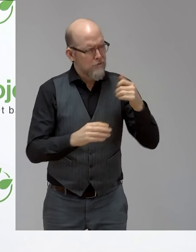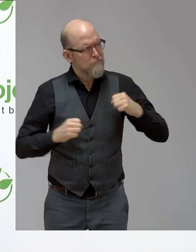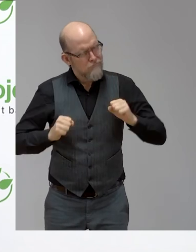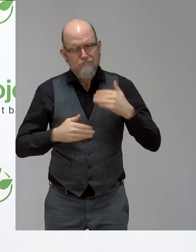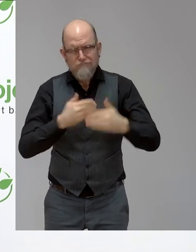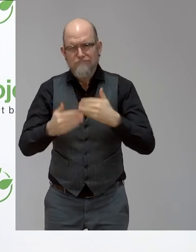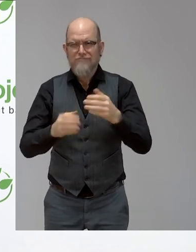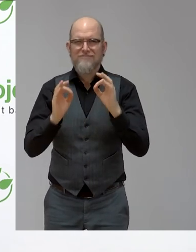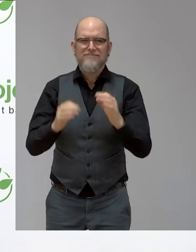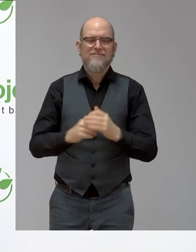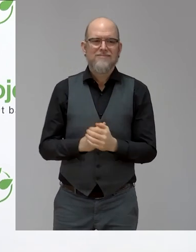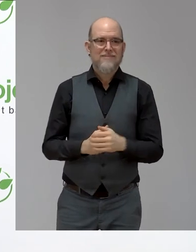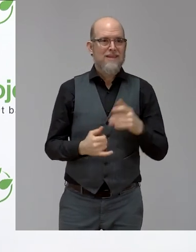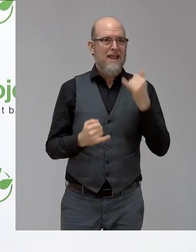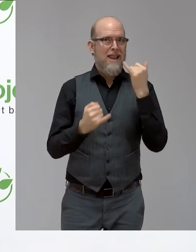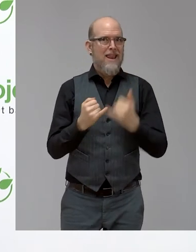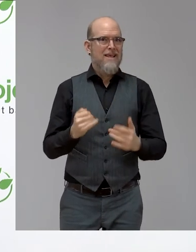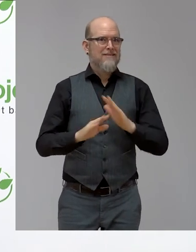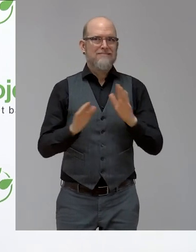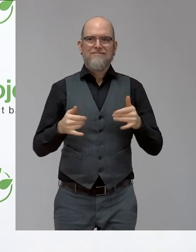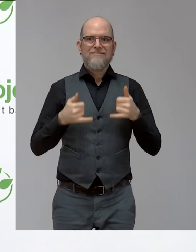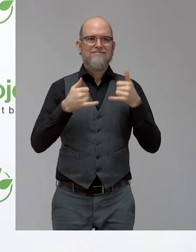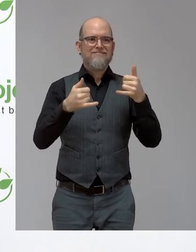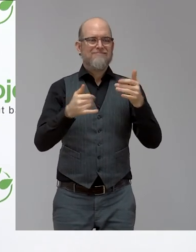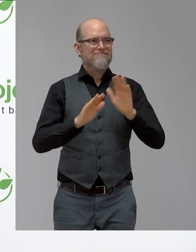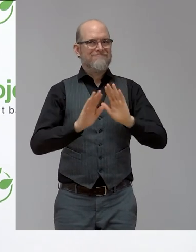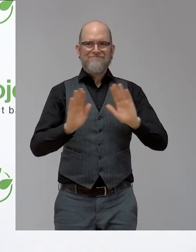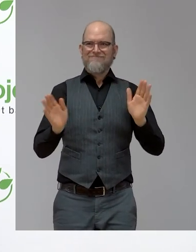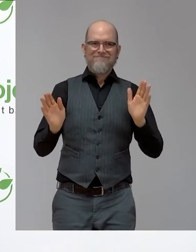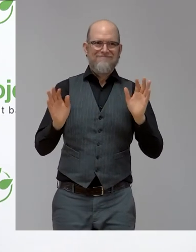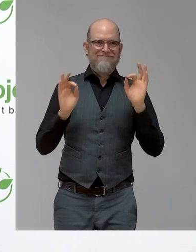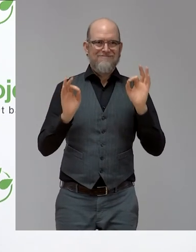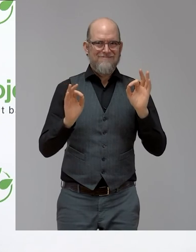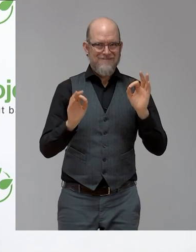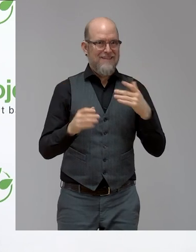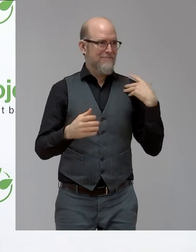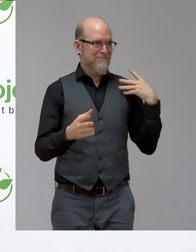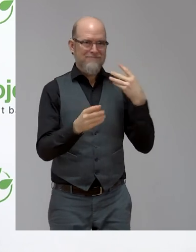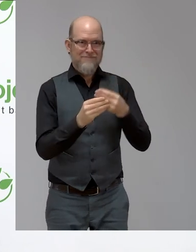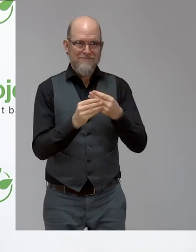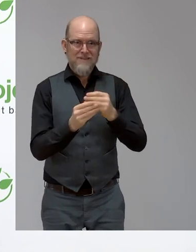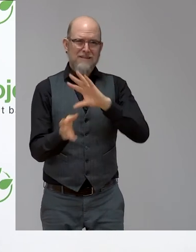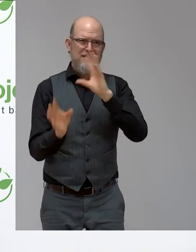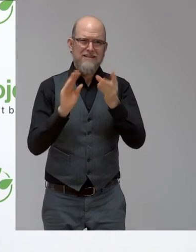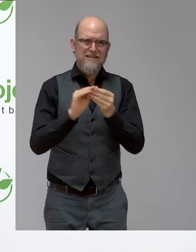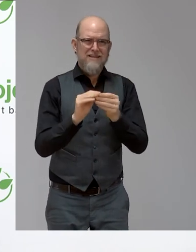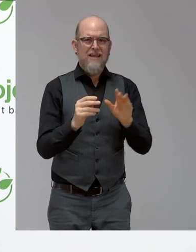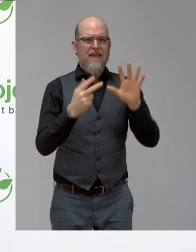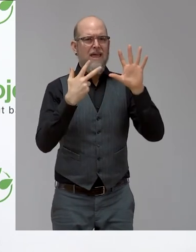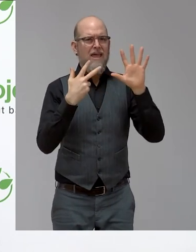last session of the Award E-Hours. You have seen a total of 78 contributions out of the 82 winners.